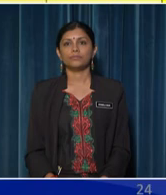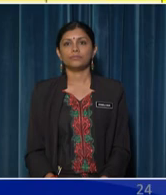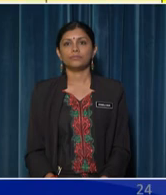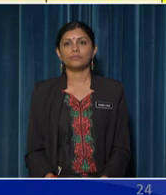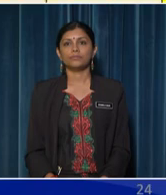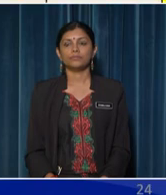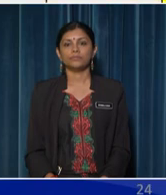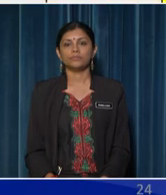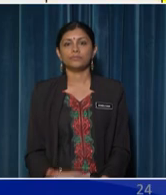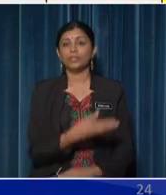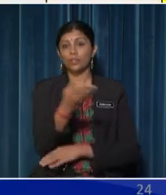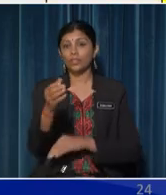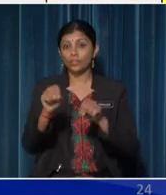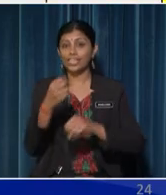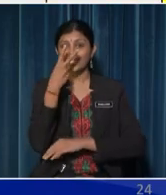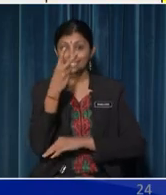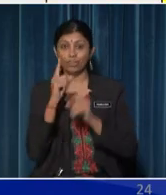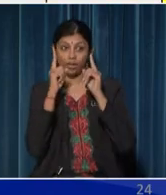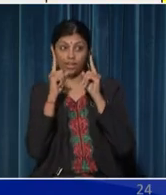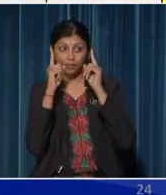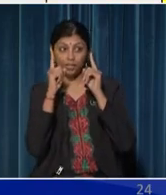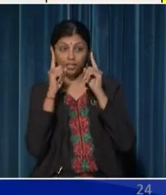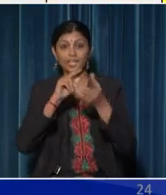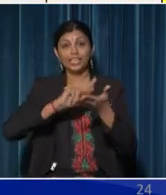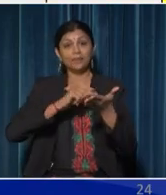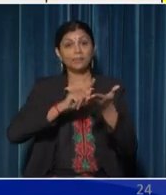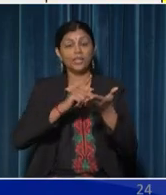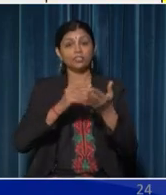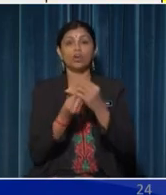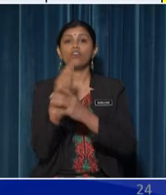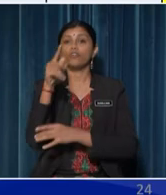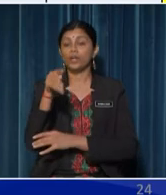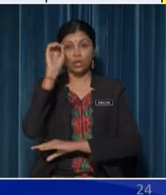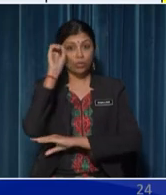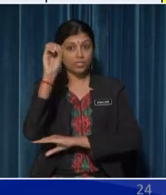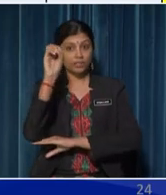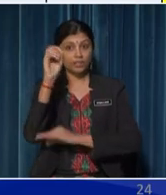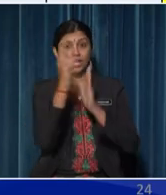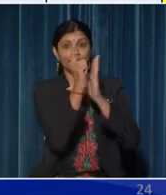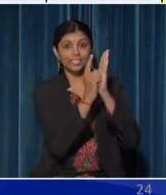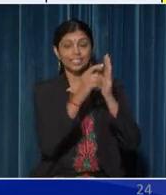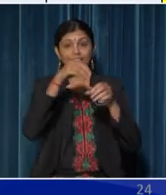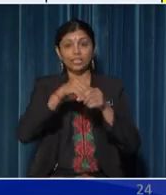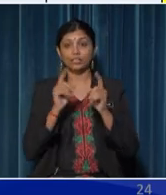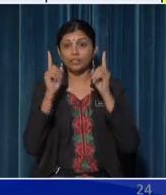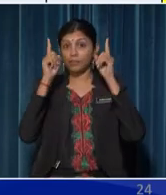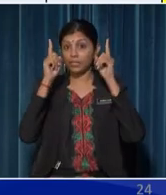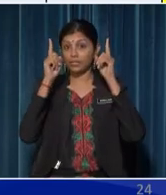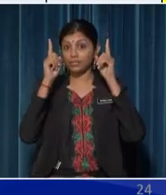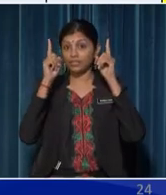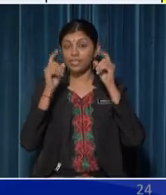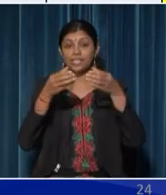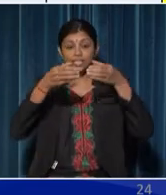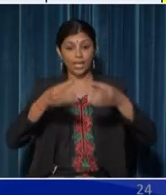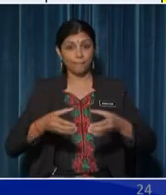As you can see, the parts of plant observed are listed in the table The